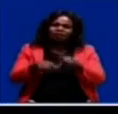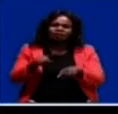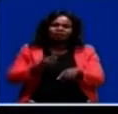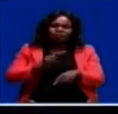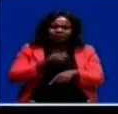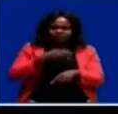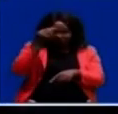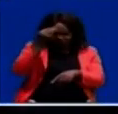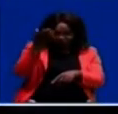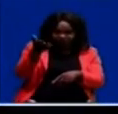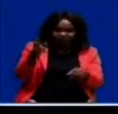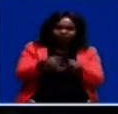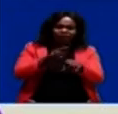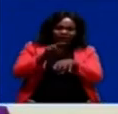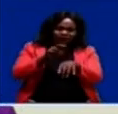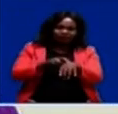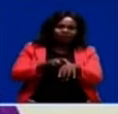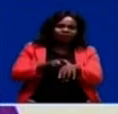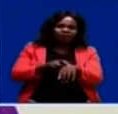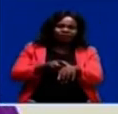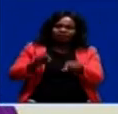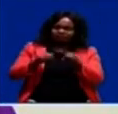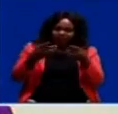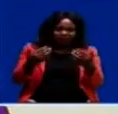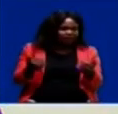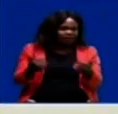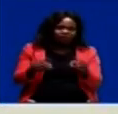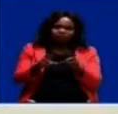as a nation that he is no more.